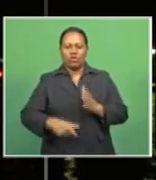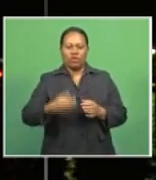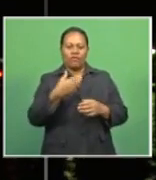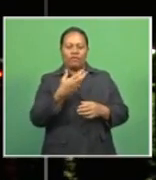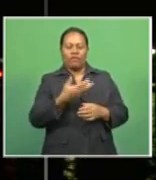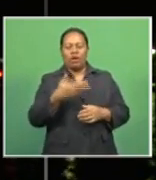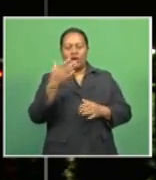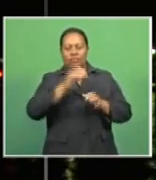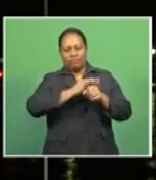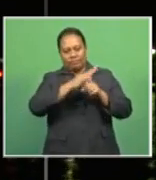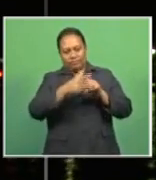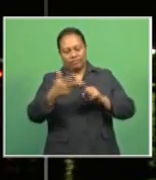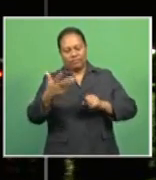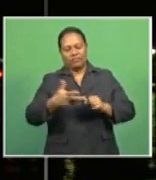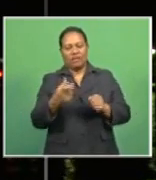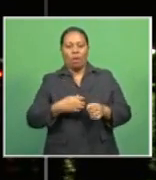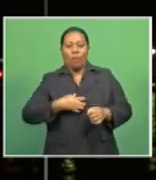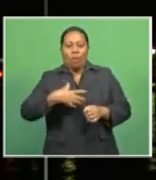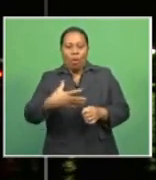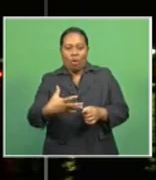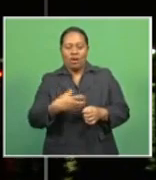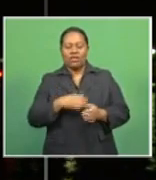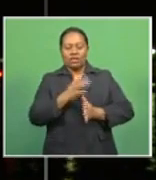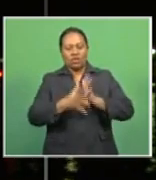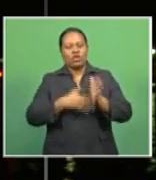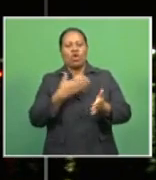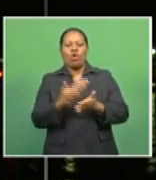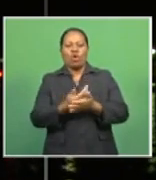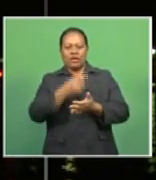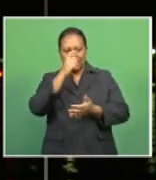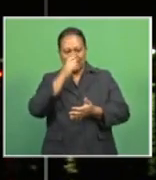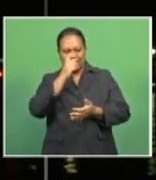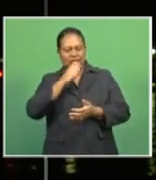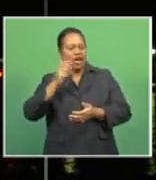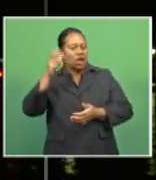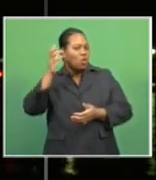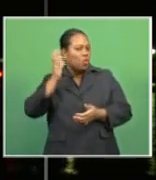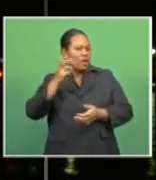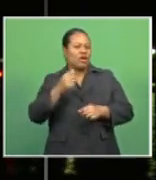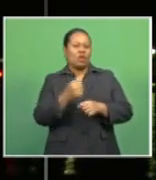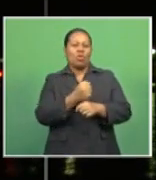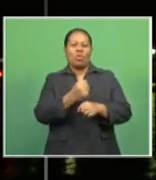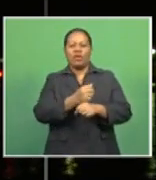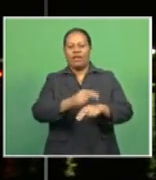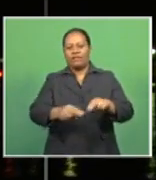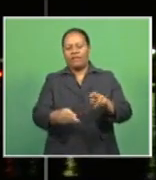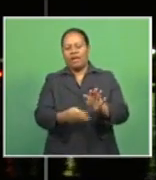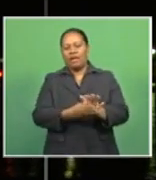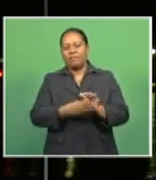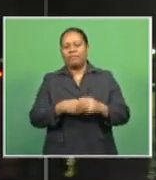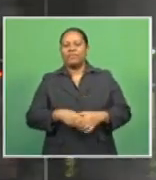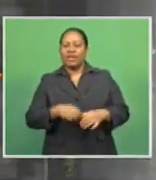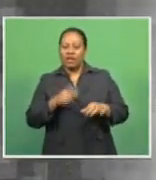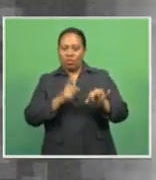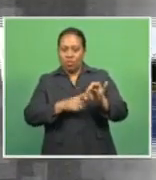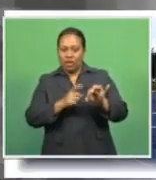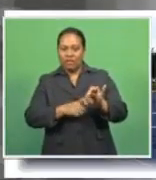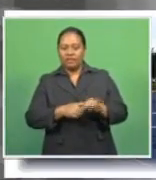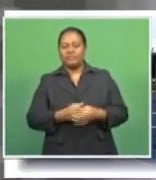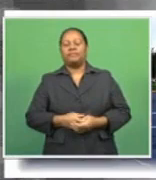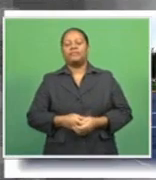-19. Now for these stories and others, tune in daily to our sister radio station Gold FM. Our poll question we're asking,